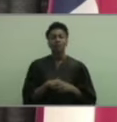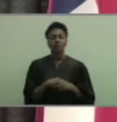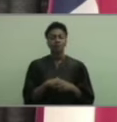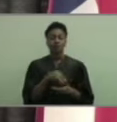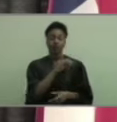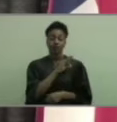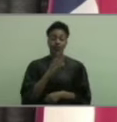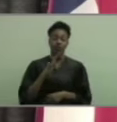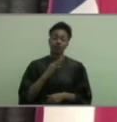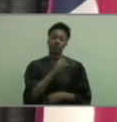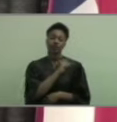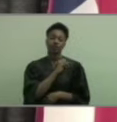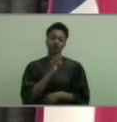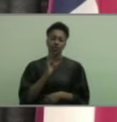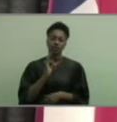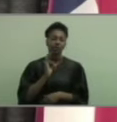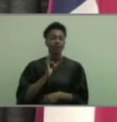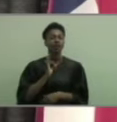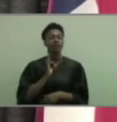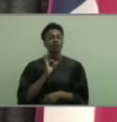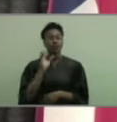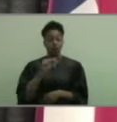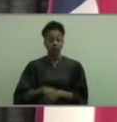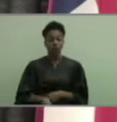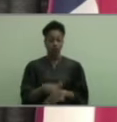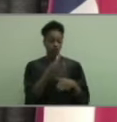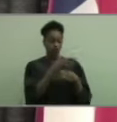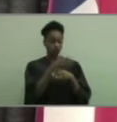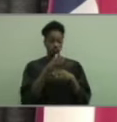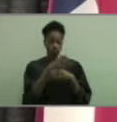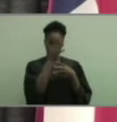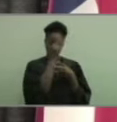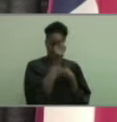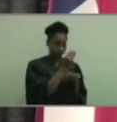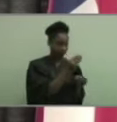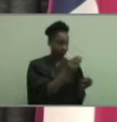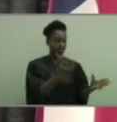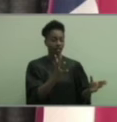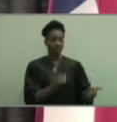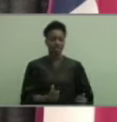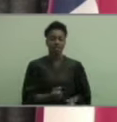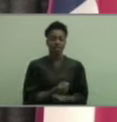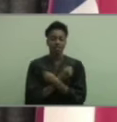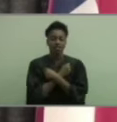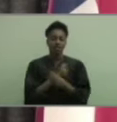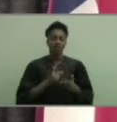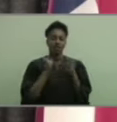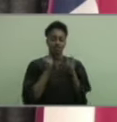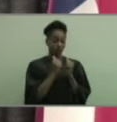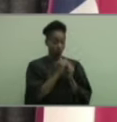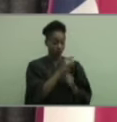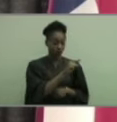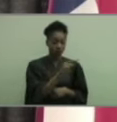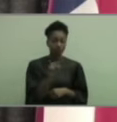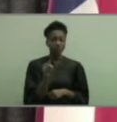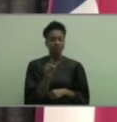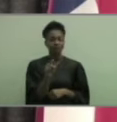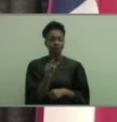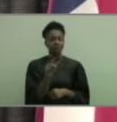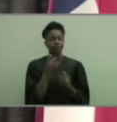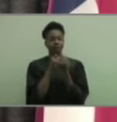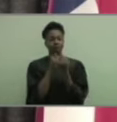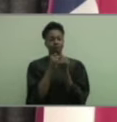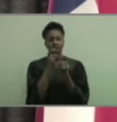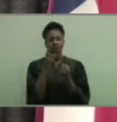who are dedicated to sharing their knowledge and their love of life have assisted you